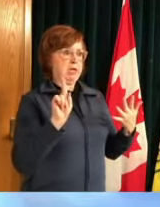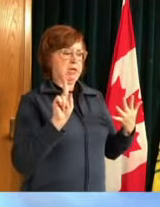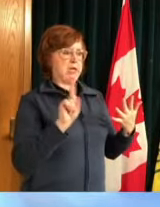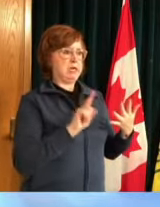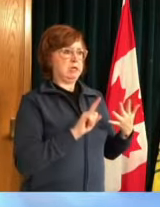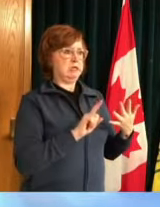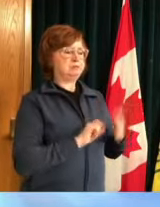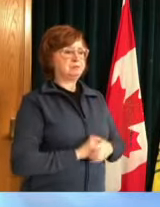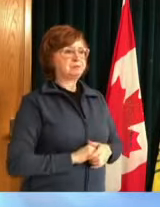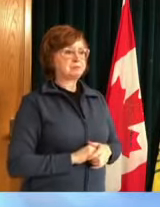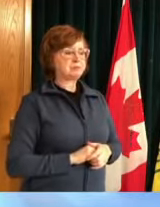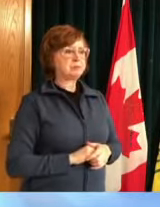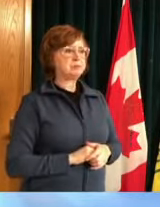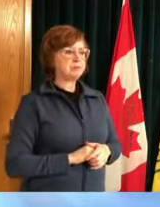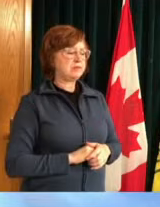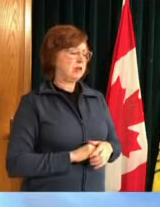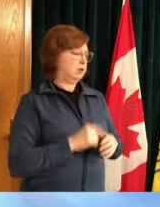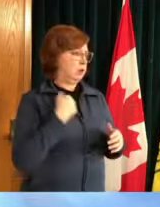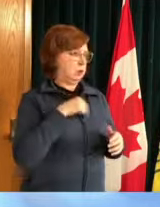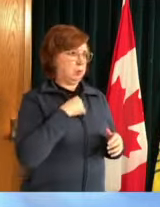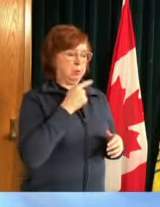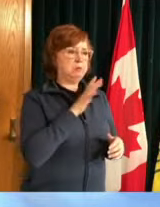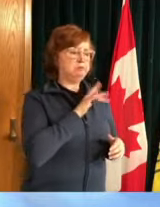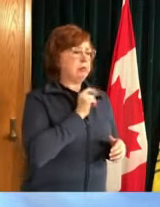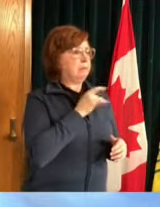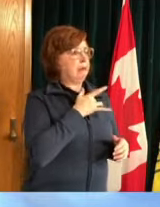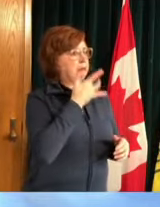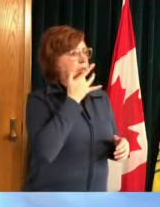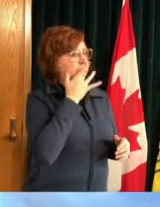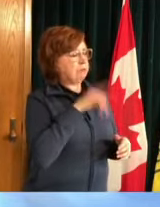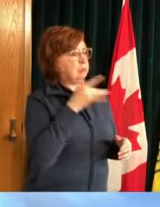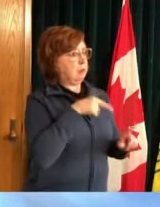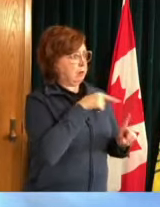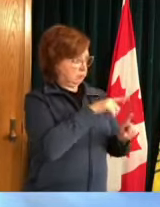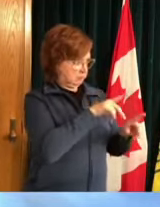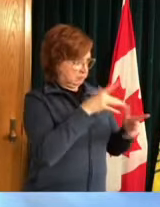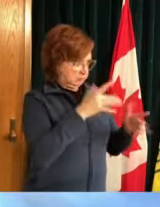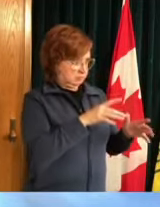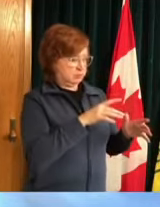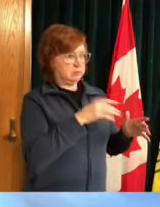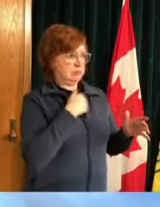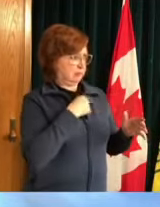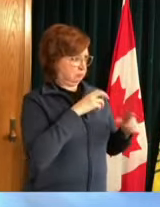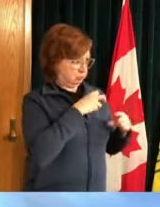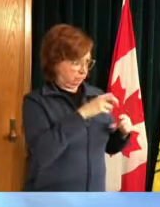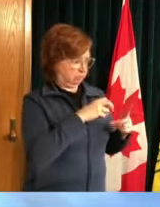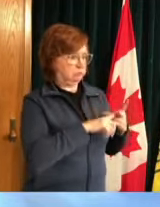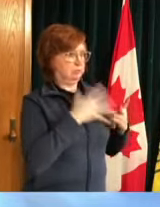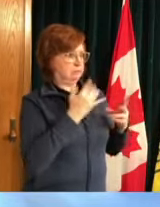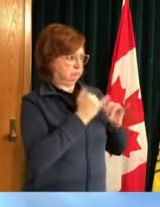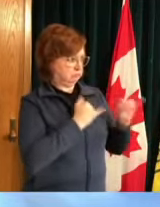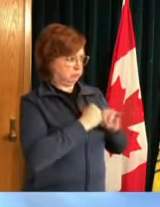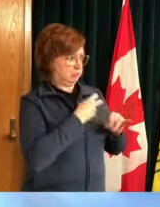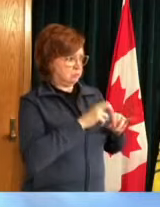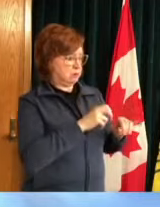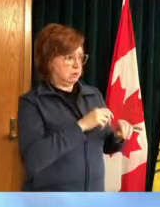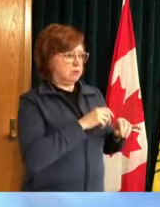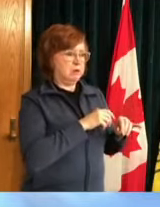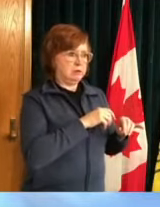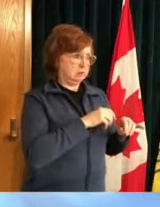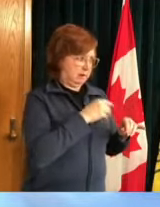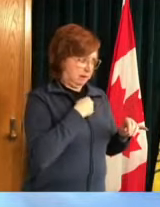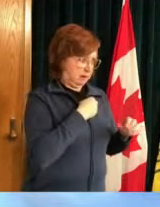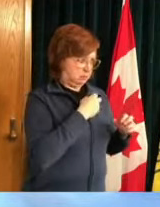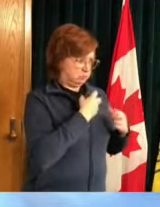and of course we have an excellent lab system that screens all covid tests for um variants of concern